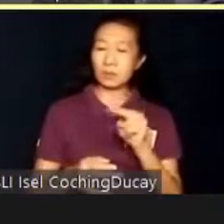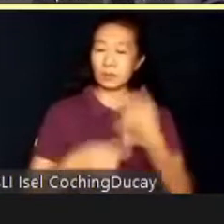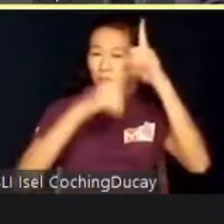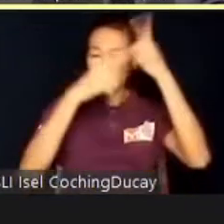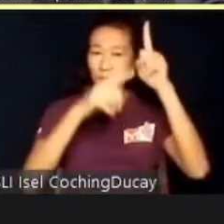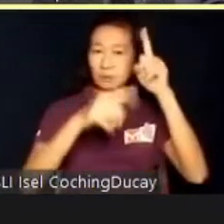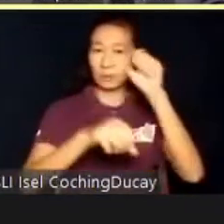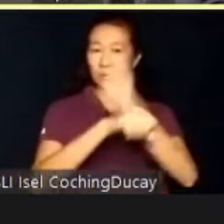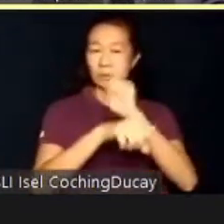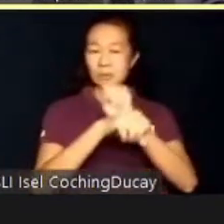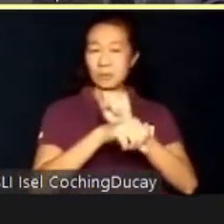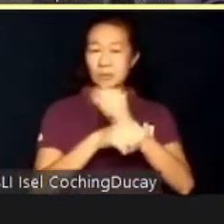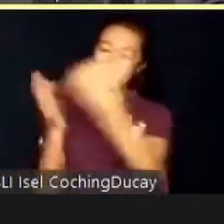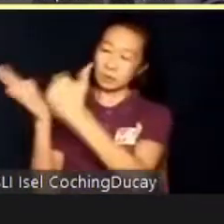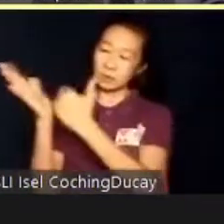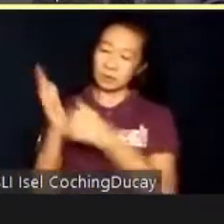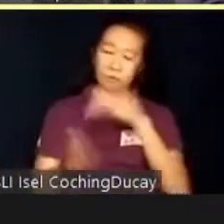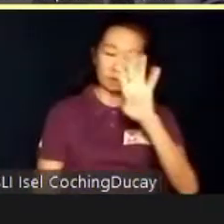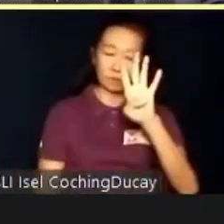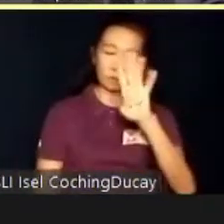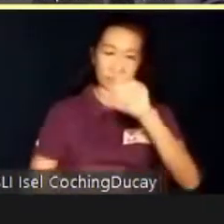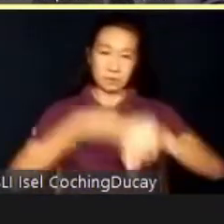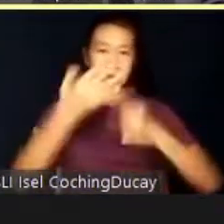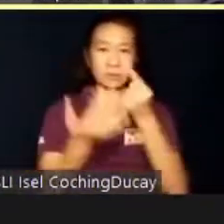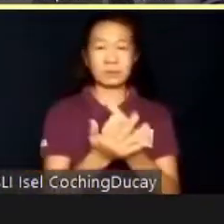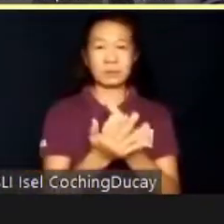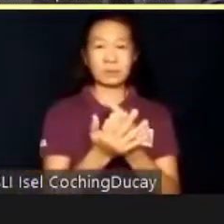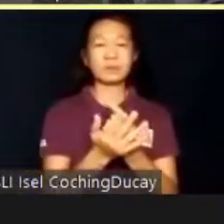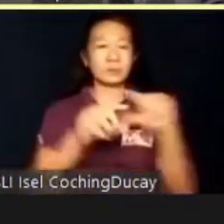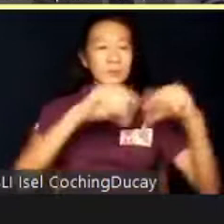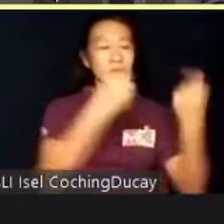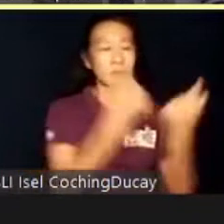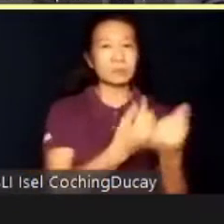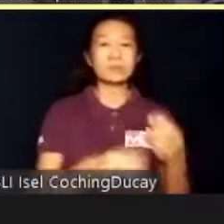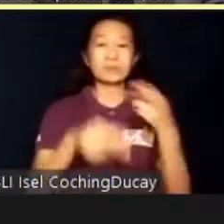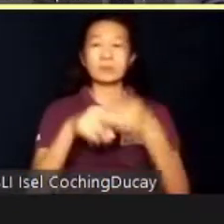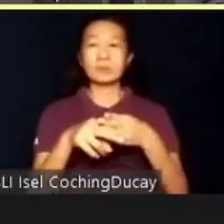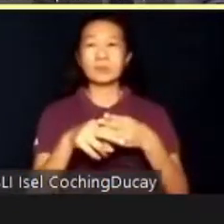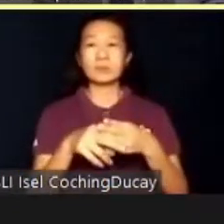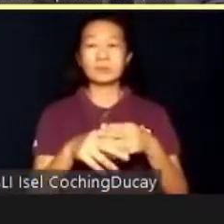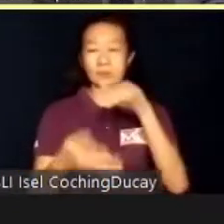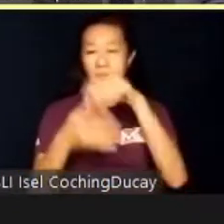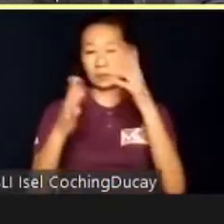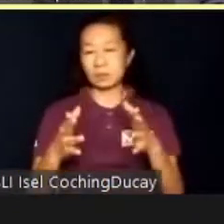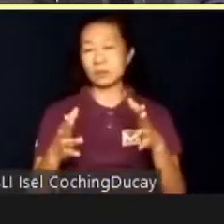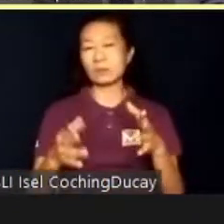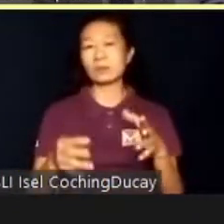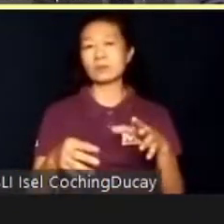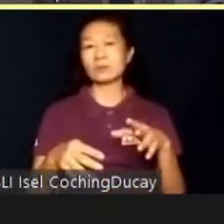which can be classified into four general categories, namely student demographics, skills,